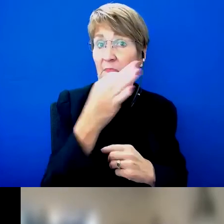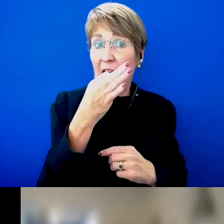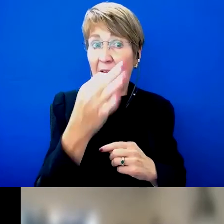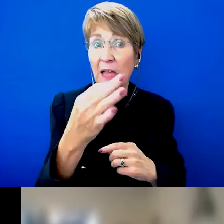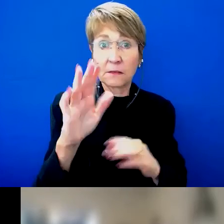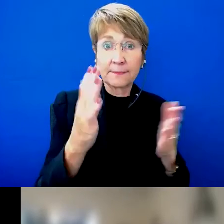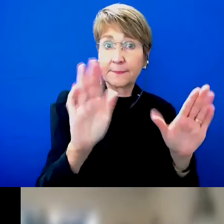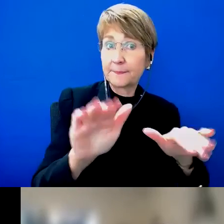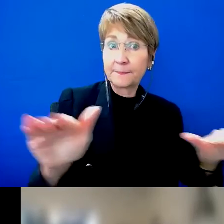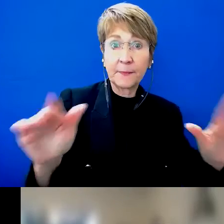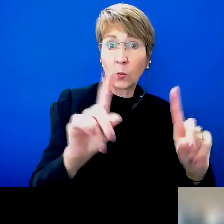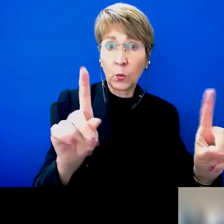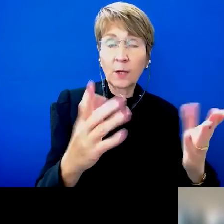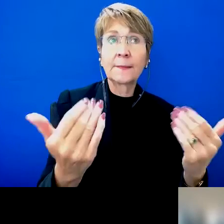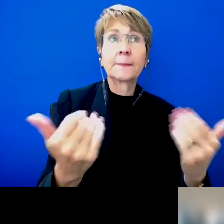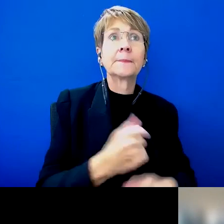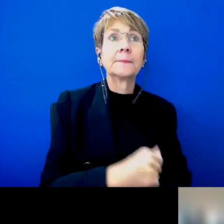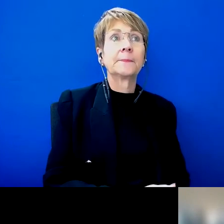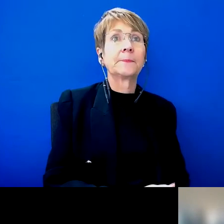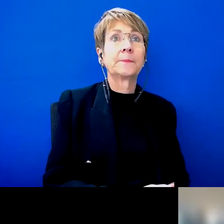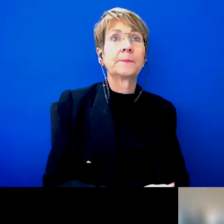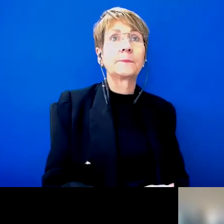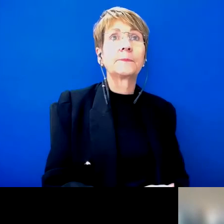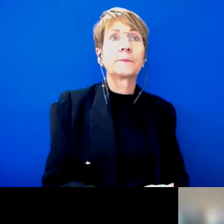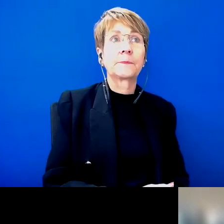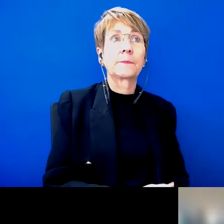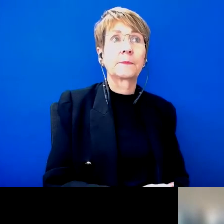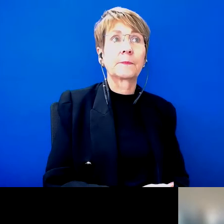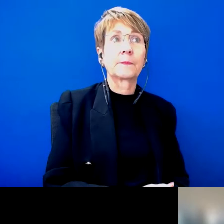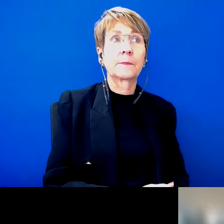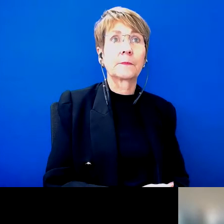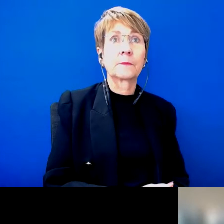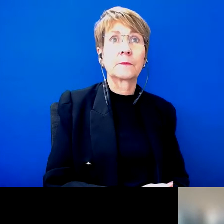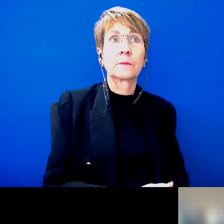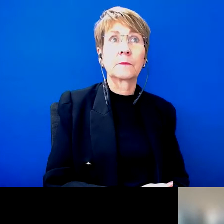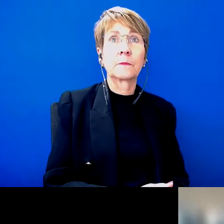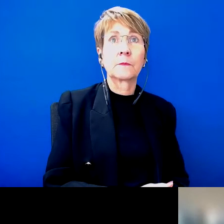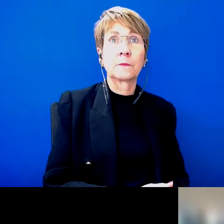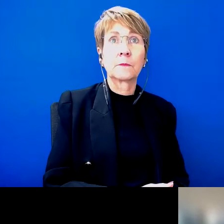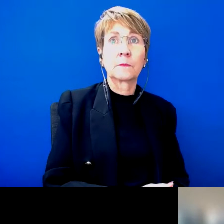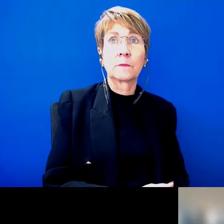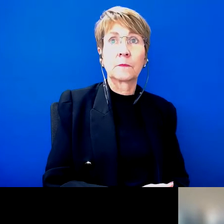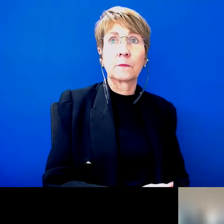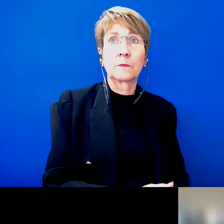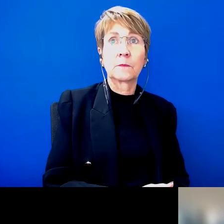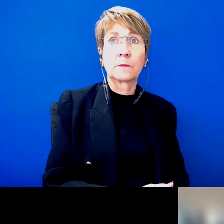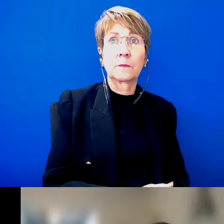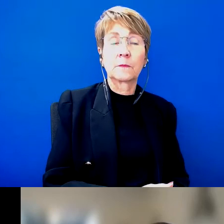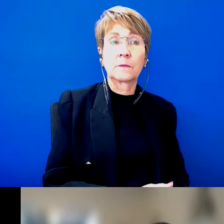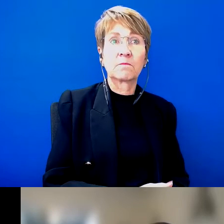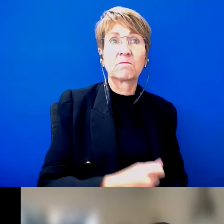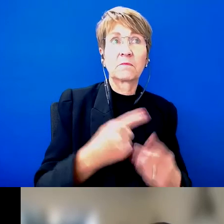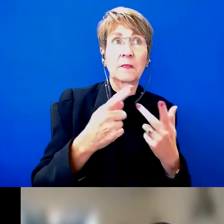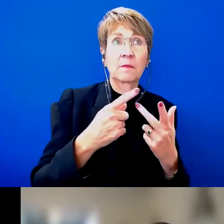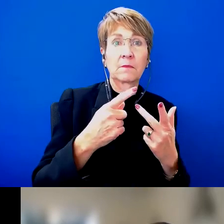Can I just add to that, Andrew? There are quite a lot of independents standing